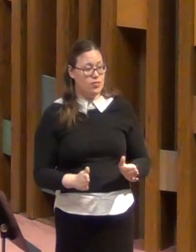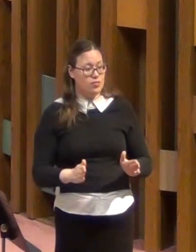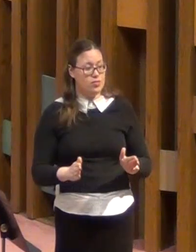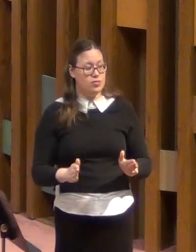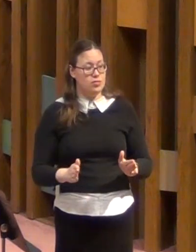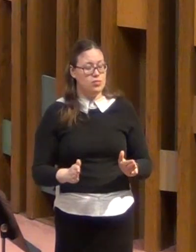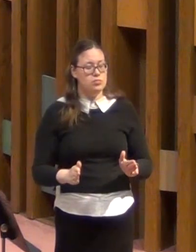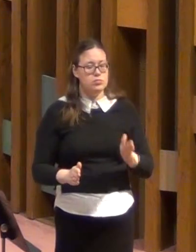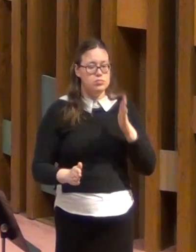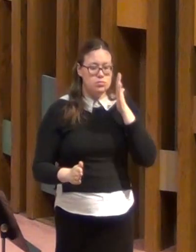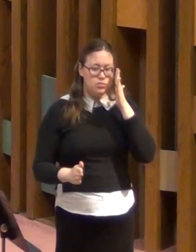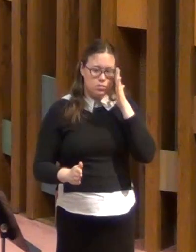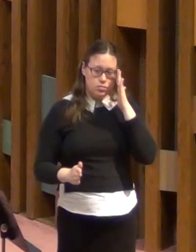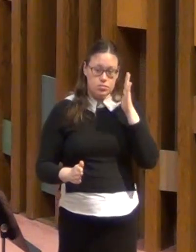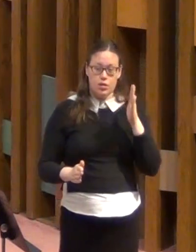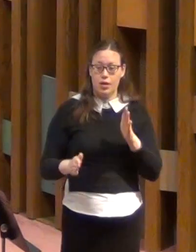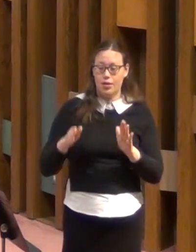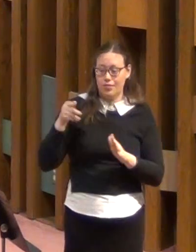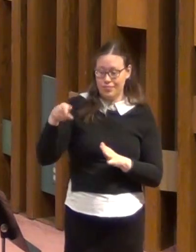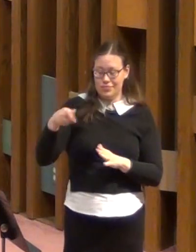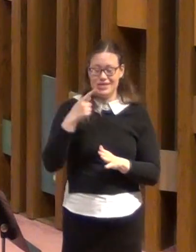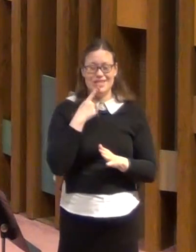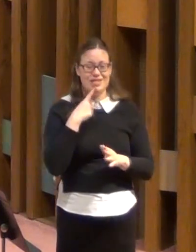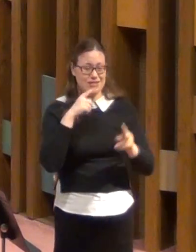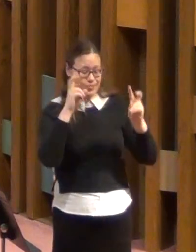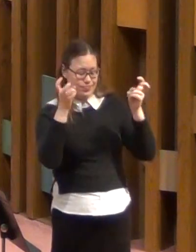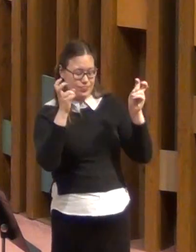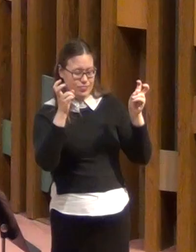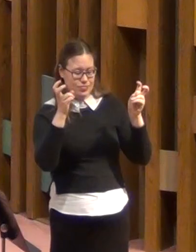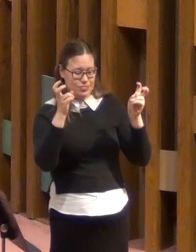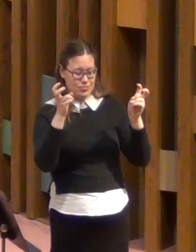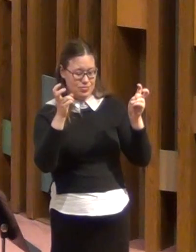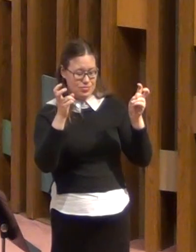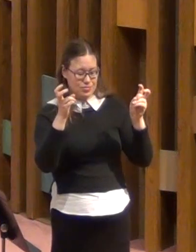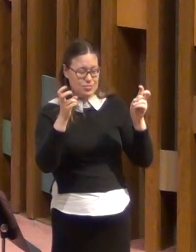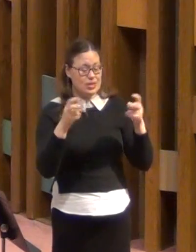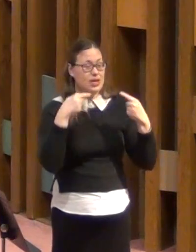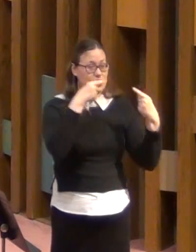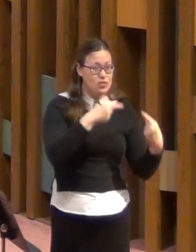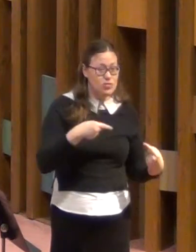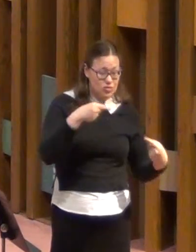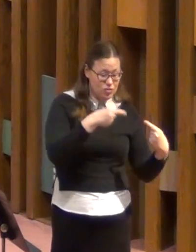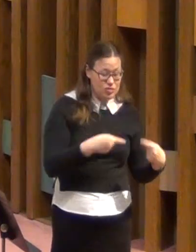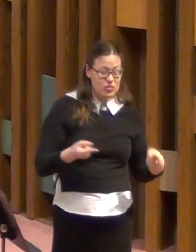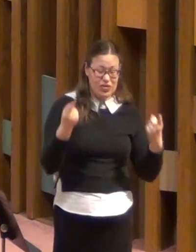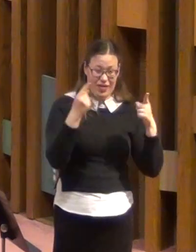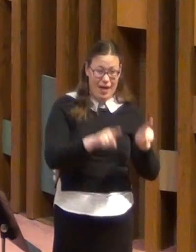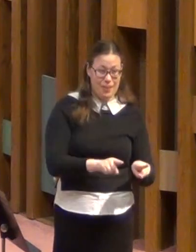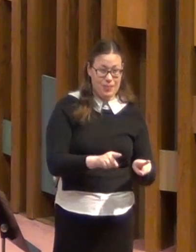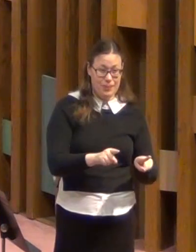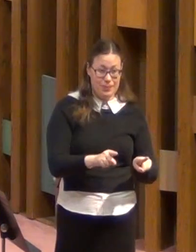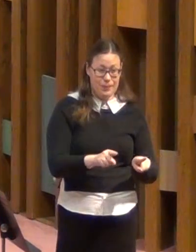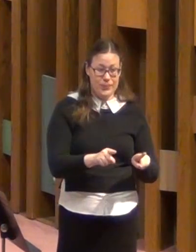say specifically in this passage? He says this happened, that these troubles, these trials happened, that we